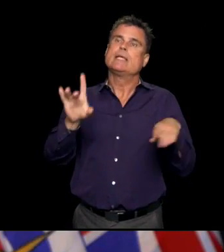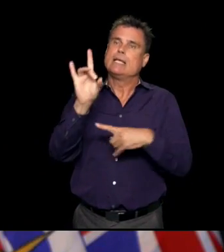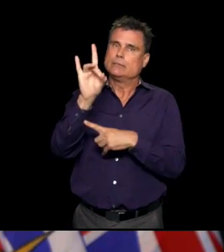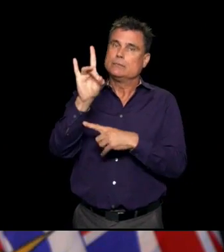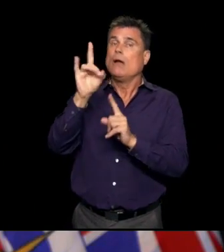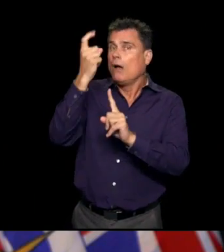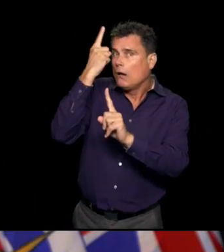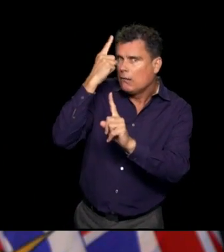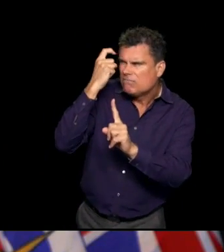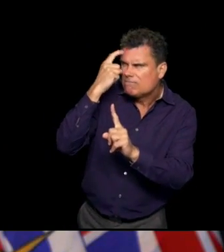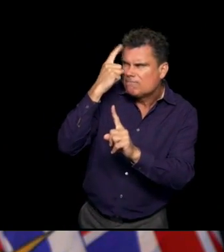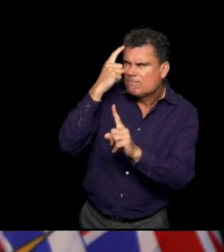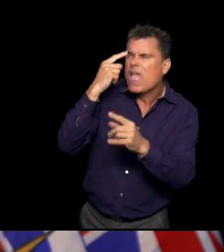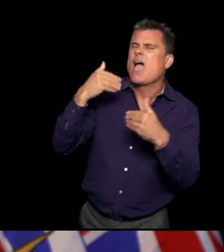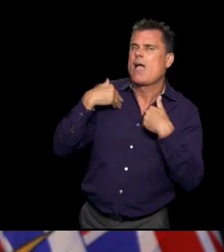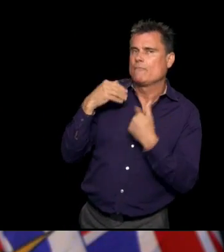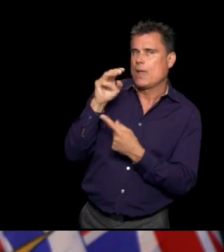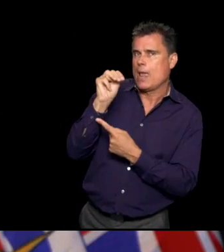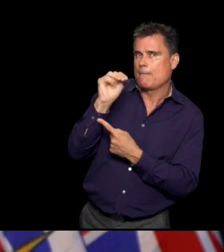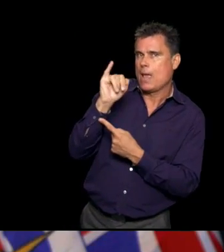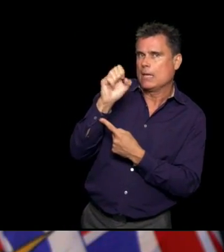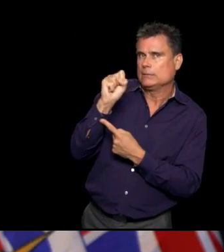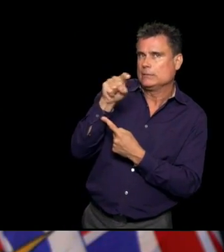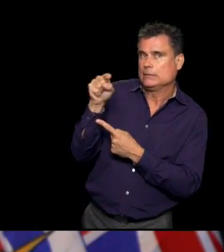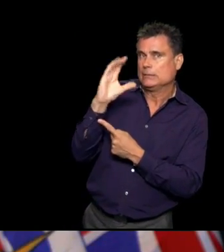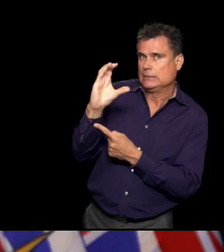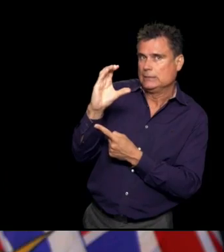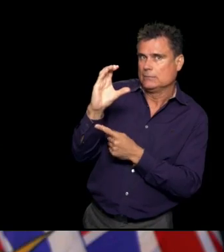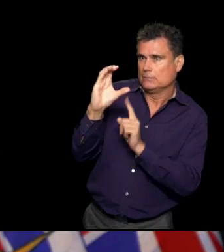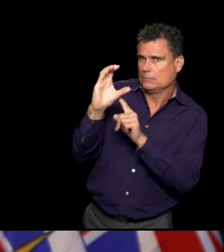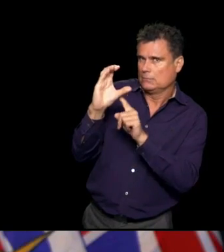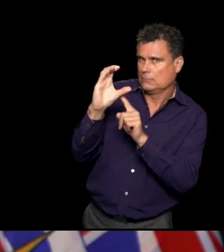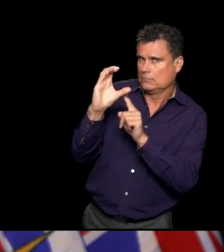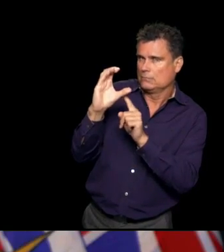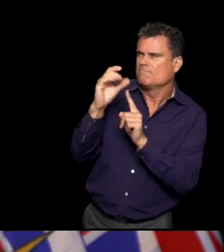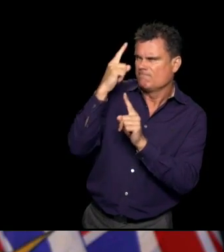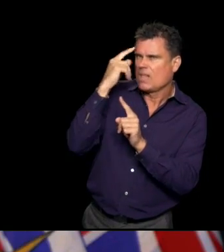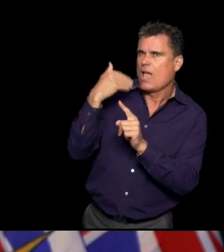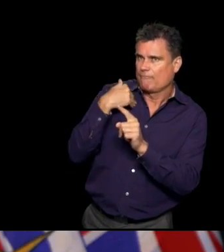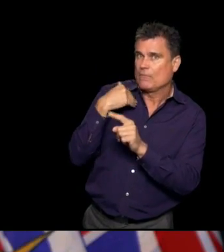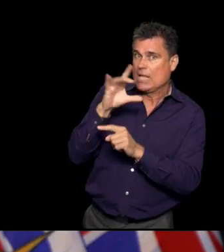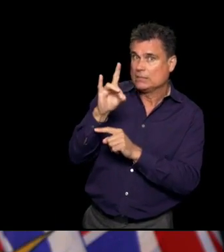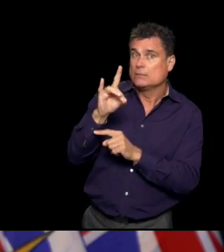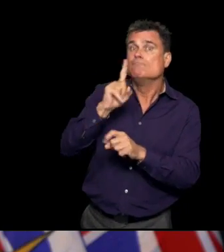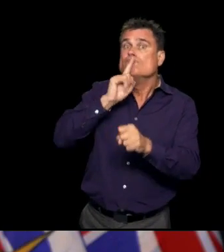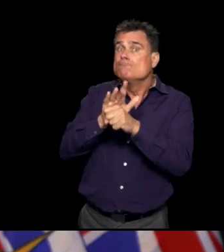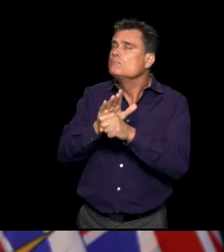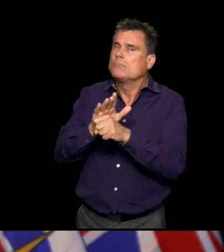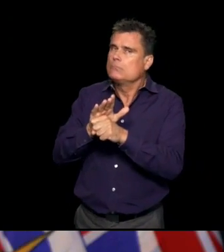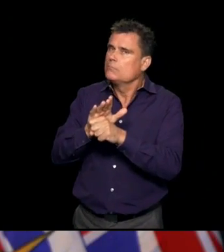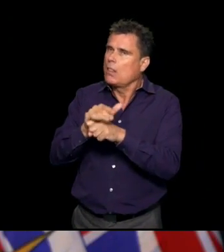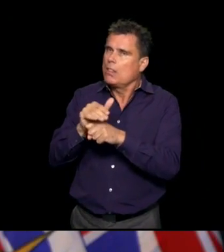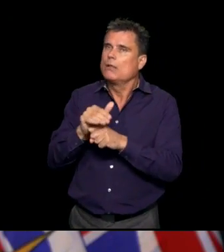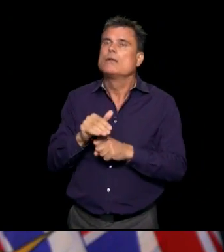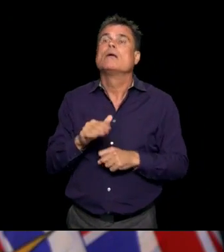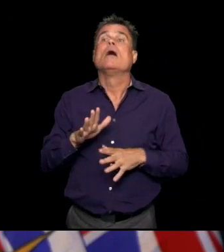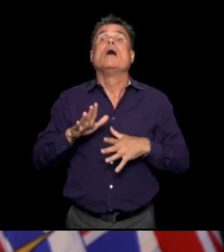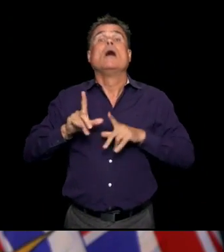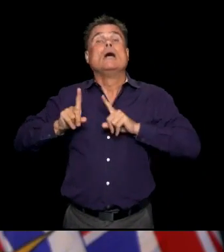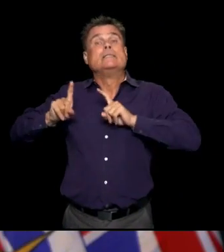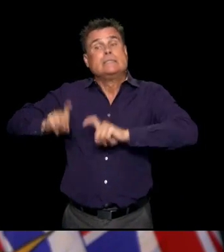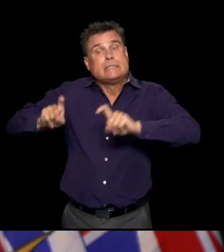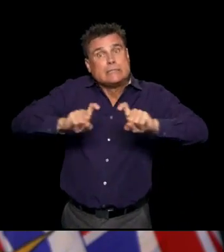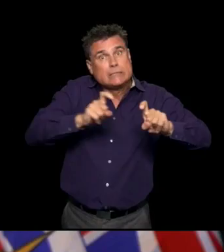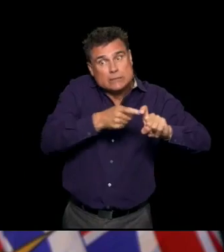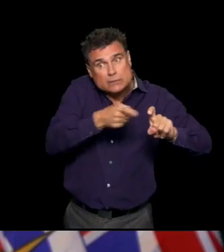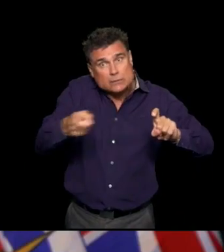cases. So we have no confirmed cases here in BC. But we are now with the change in case